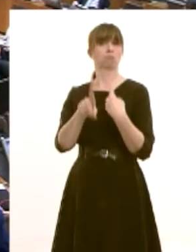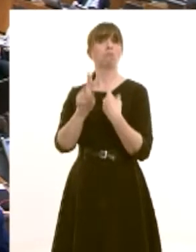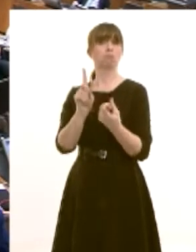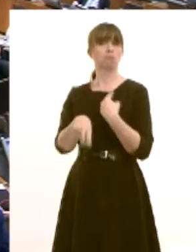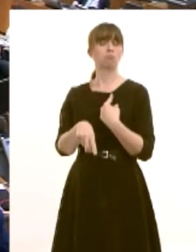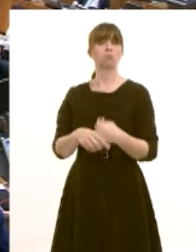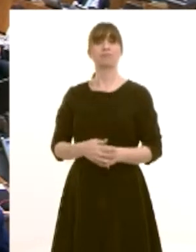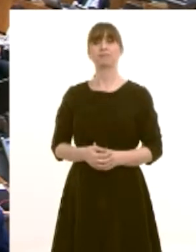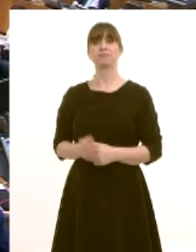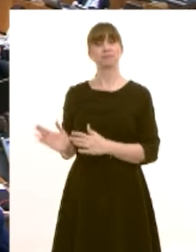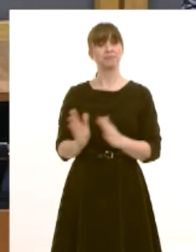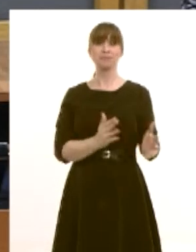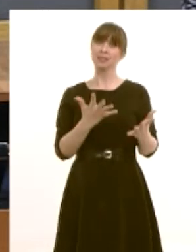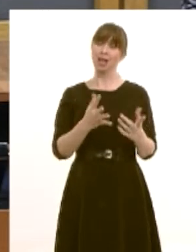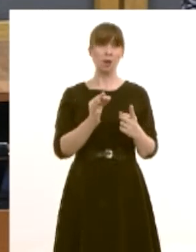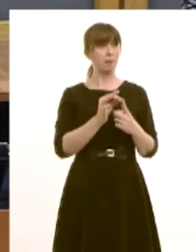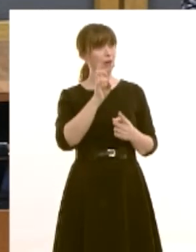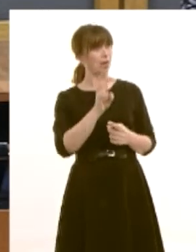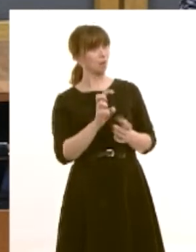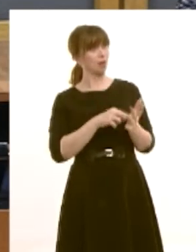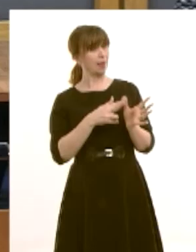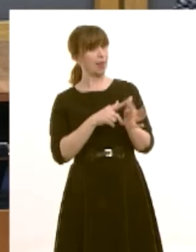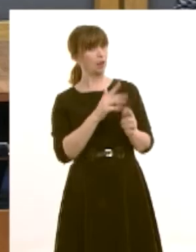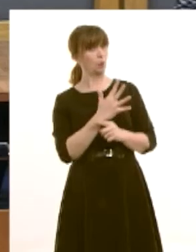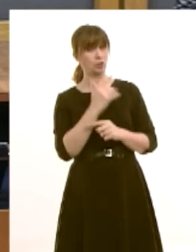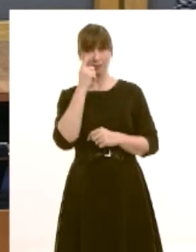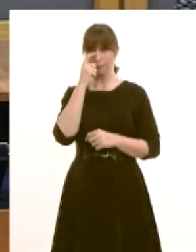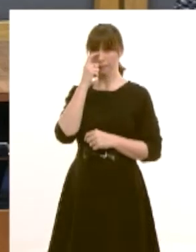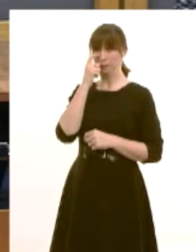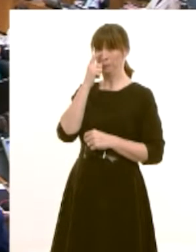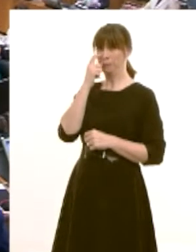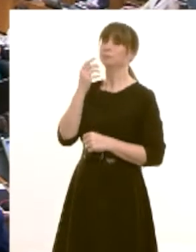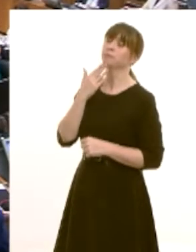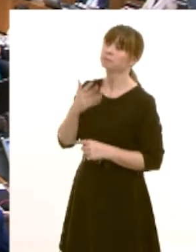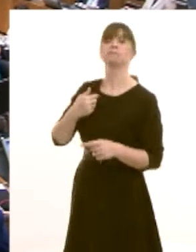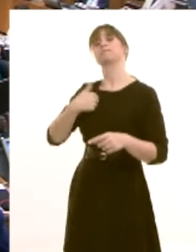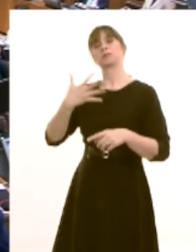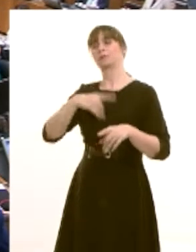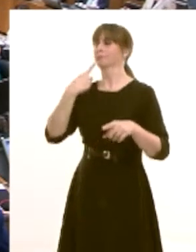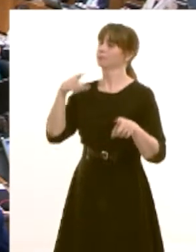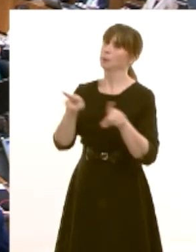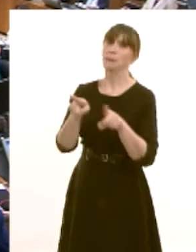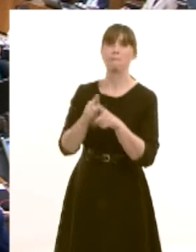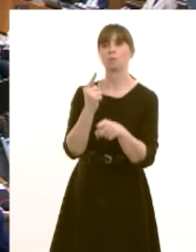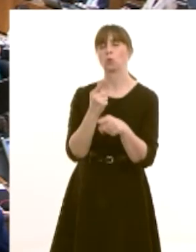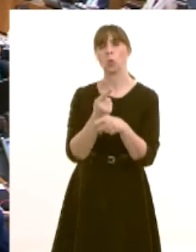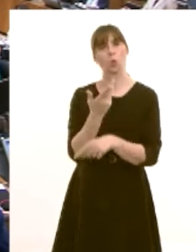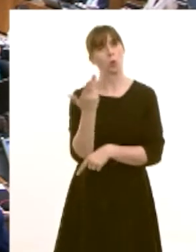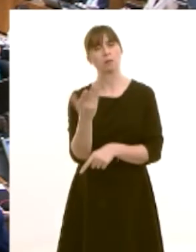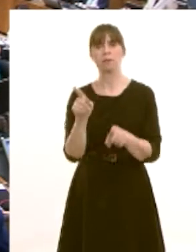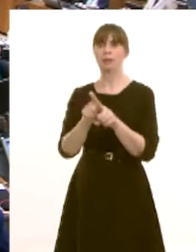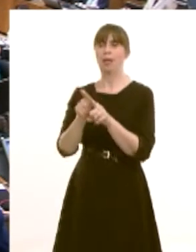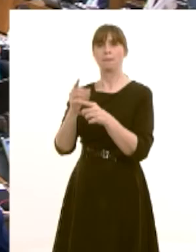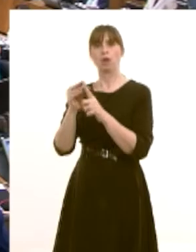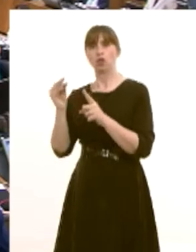we now move to lead reply cymry liam wood yeah diolch llywydd and i'd like to echo the comments of the leader of the conservatives